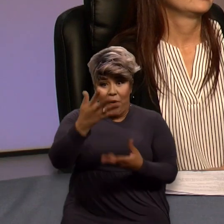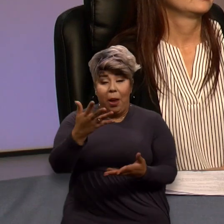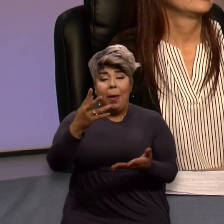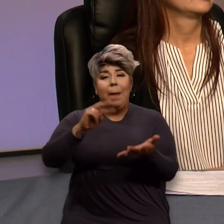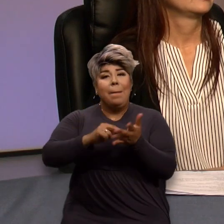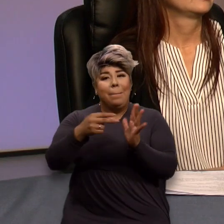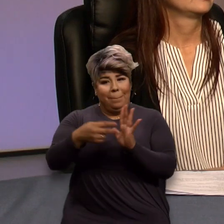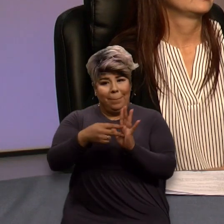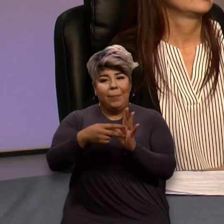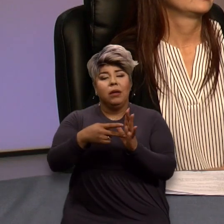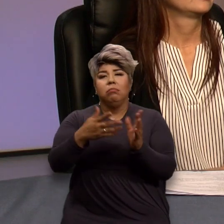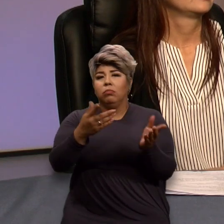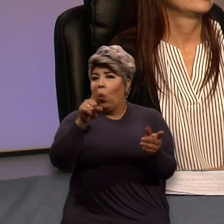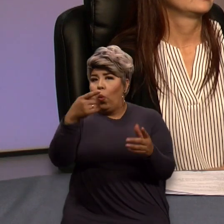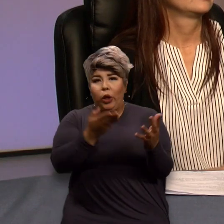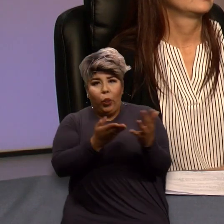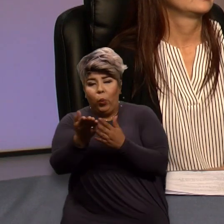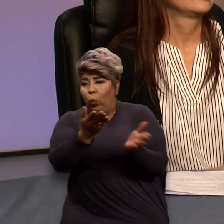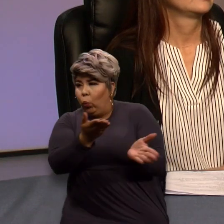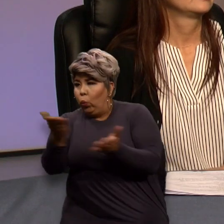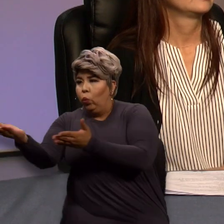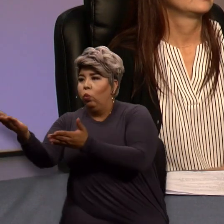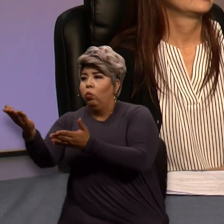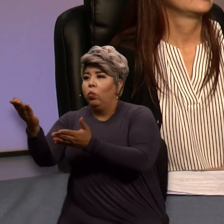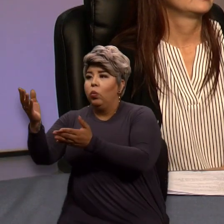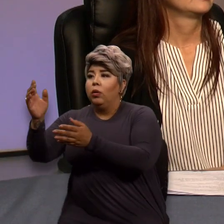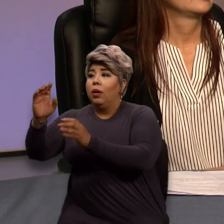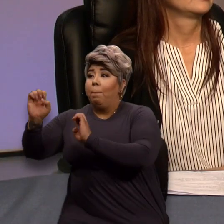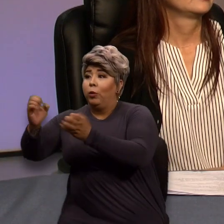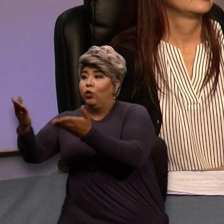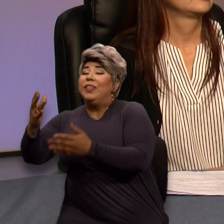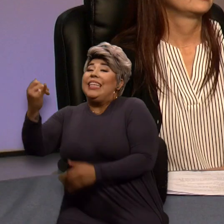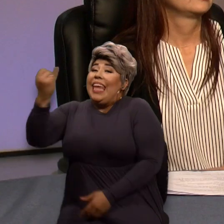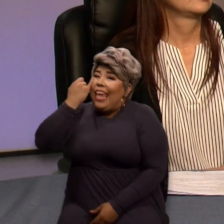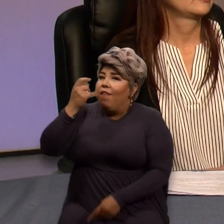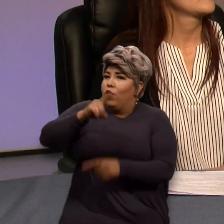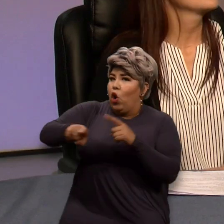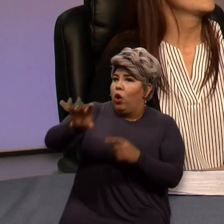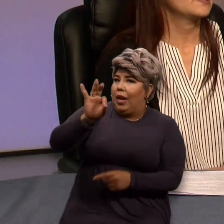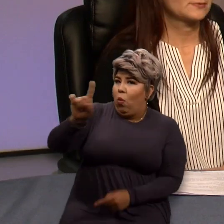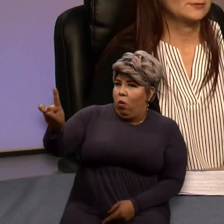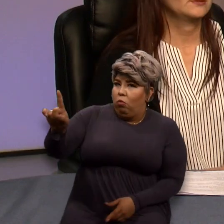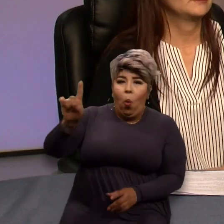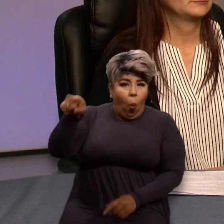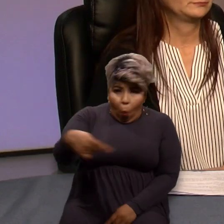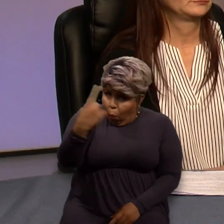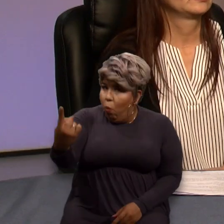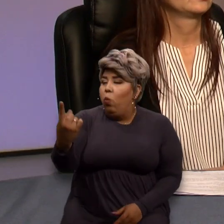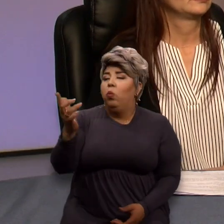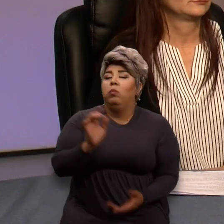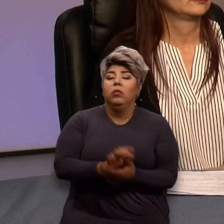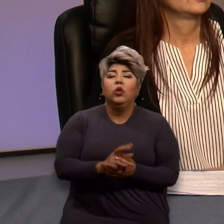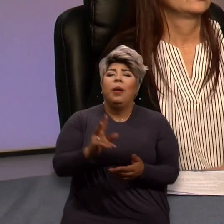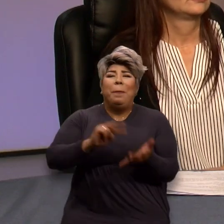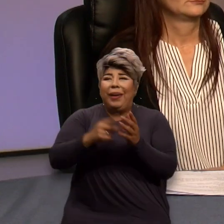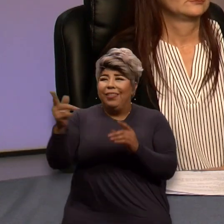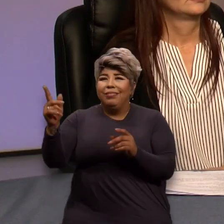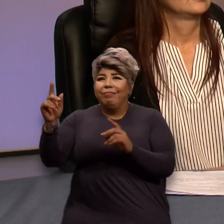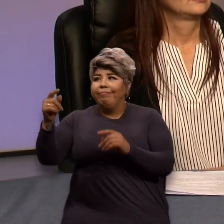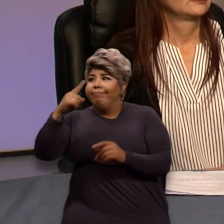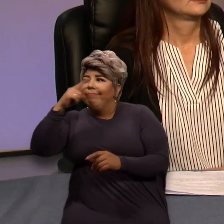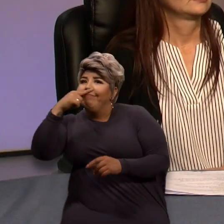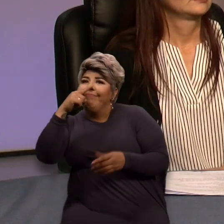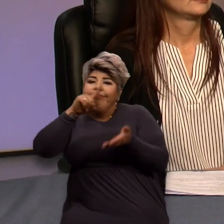is brought to first responders when you call 911. So that's what, again, kind of reiterating that it's not like people can